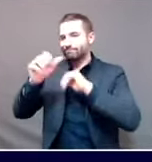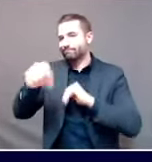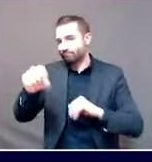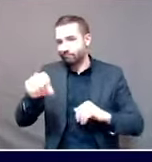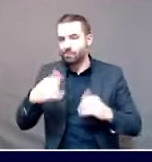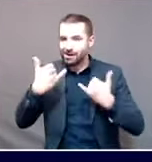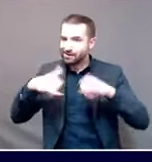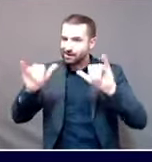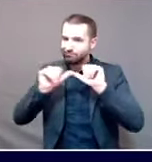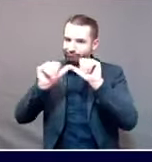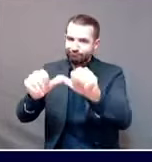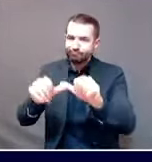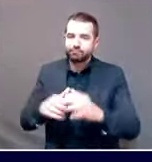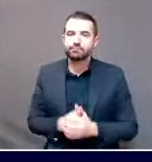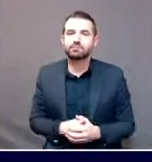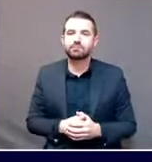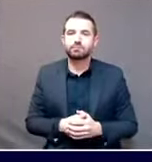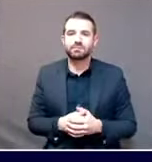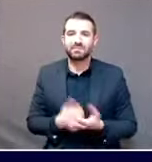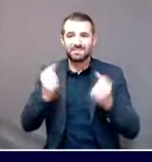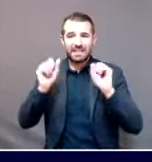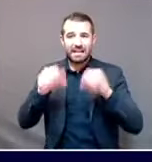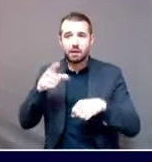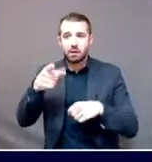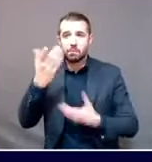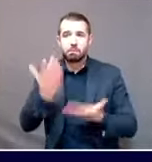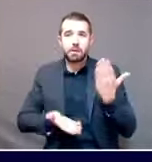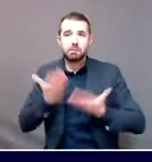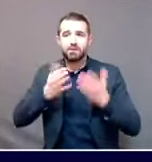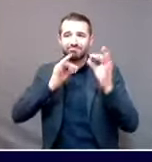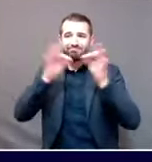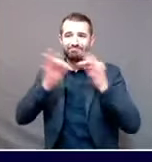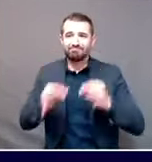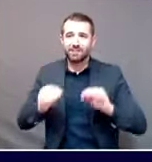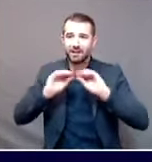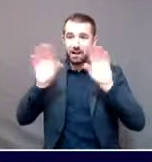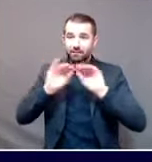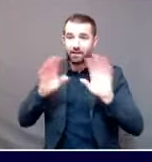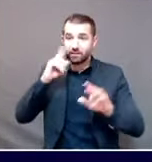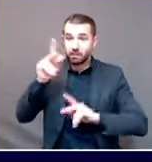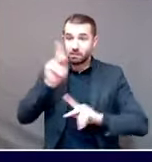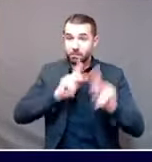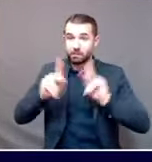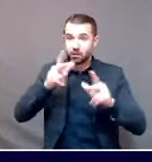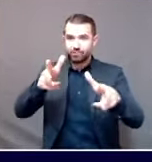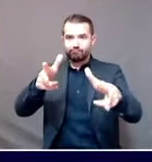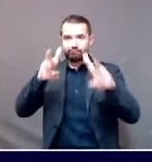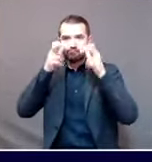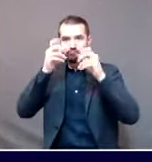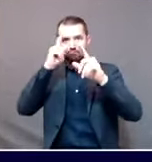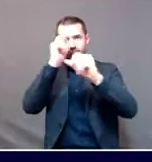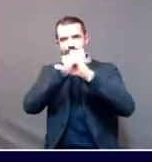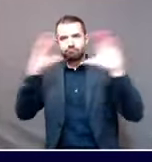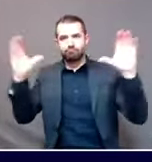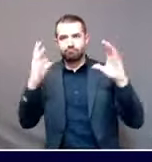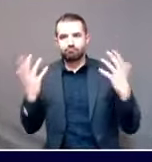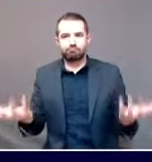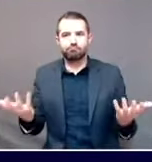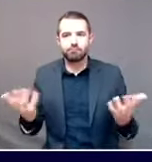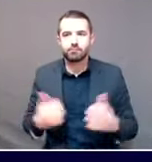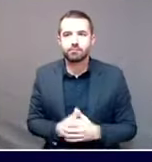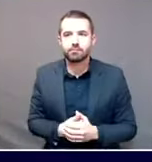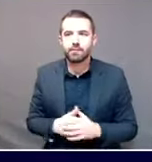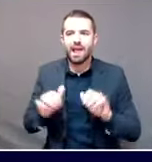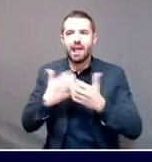perspective how ill people who get COVID-19 are here in Maine? Meaning, is there a way to say what